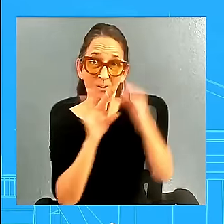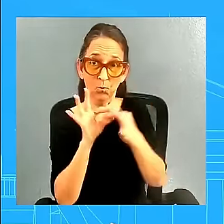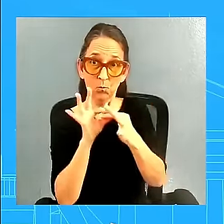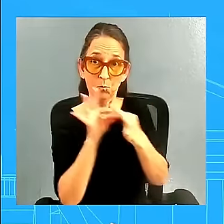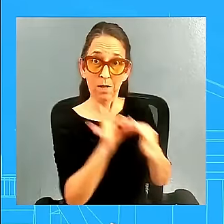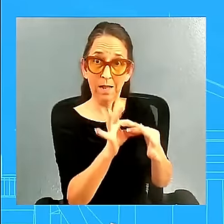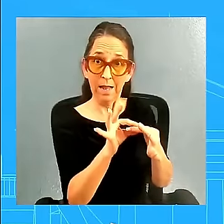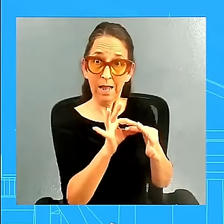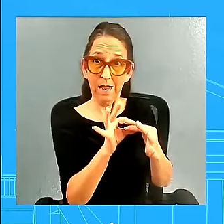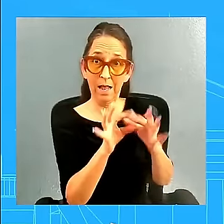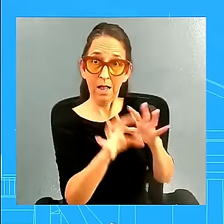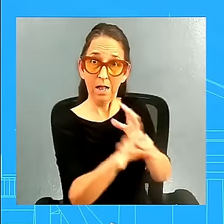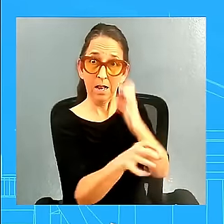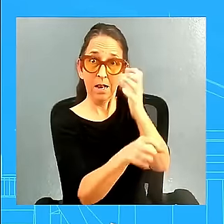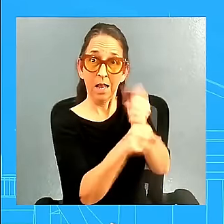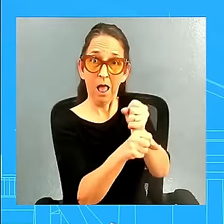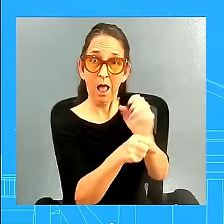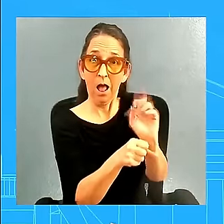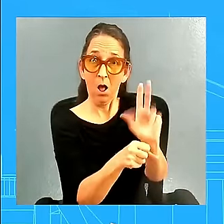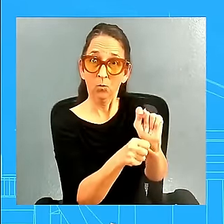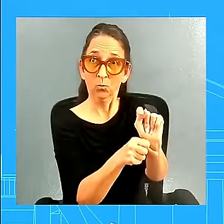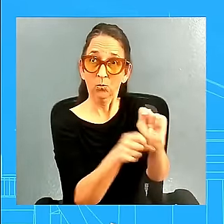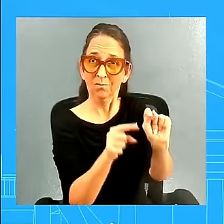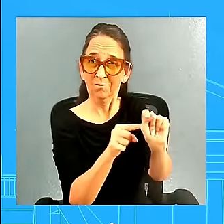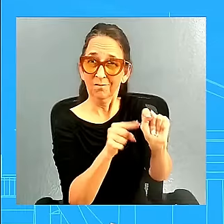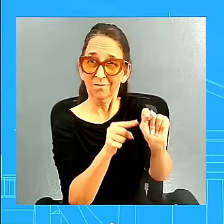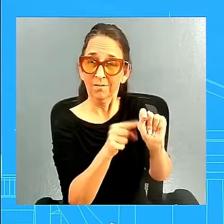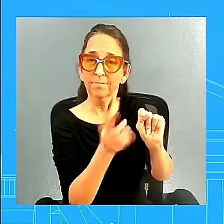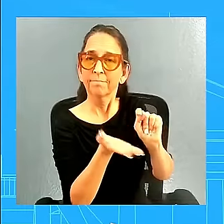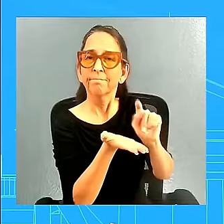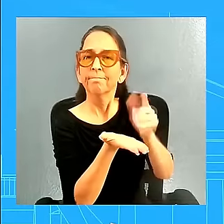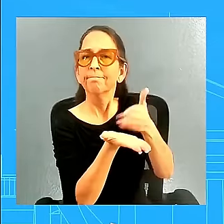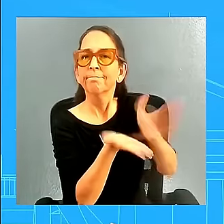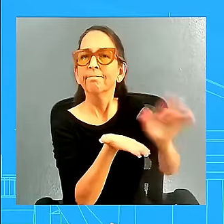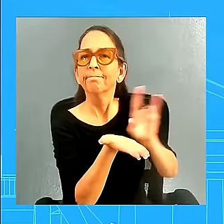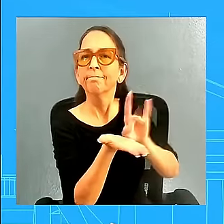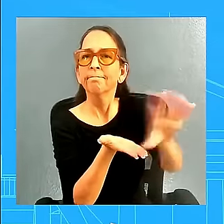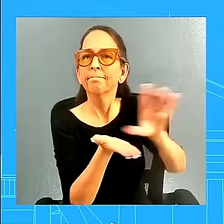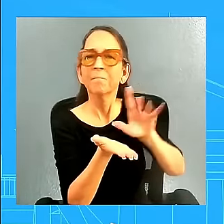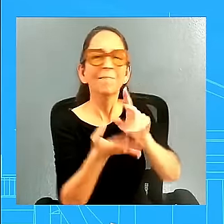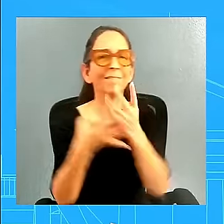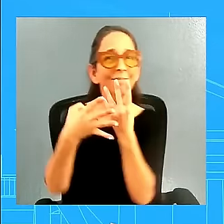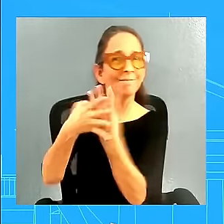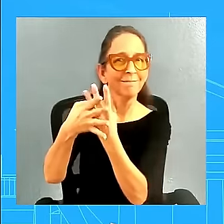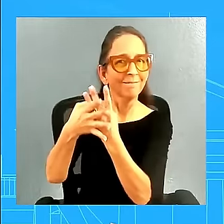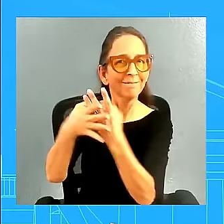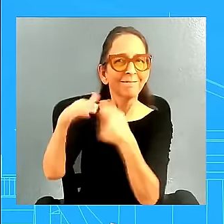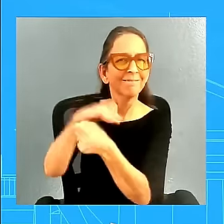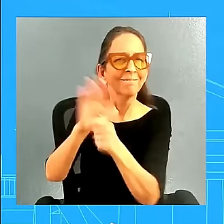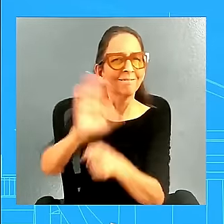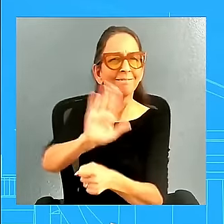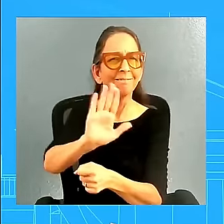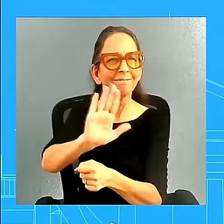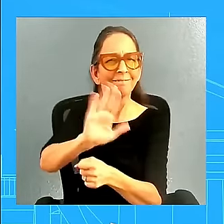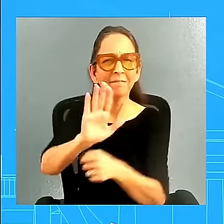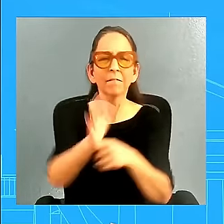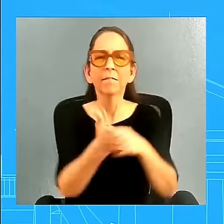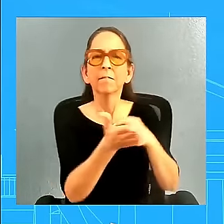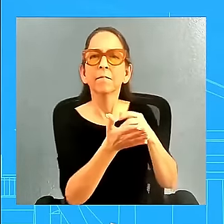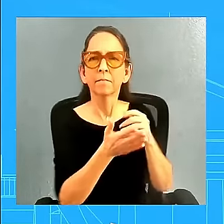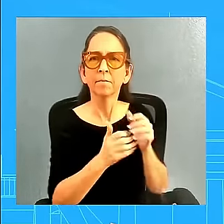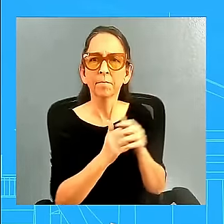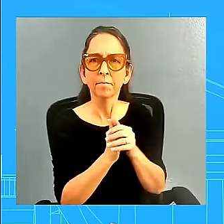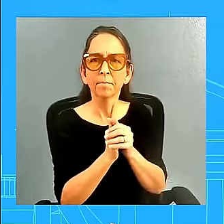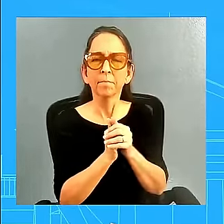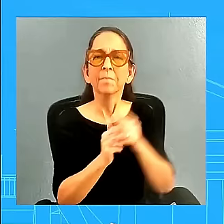the part of his quote that he said last night while he was in New Hampshire. Look, let's not forget, this is a president that has not never shied away